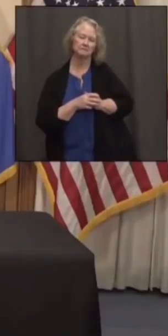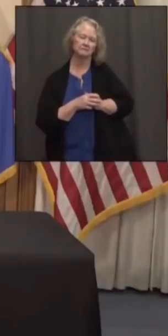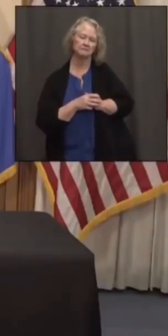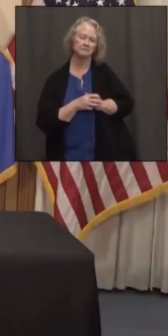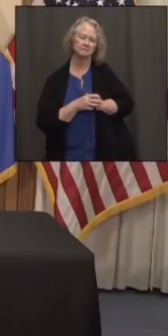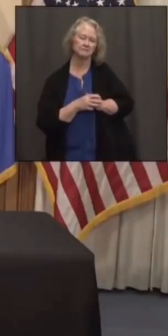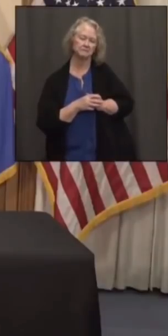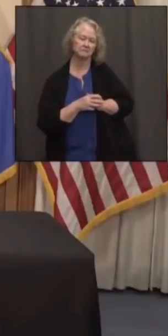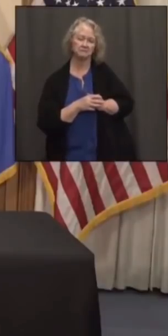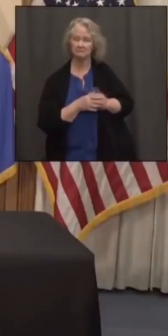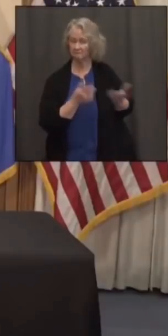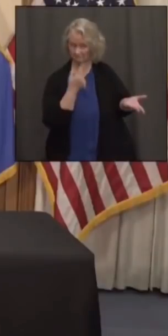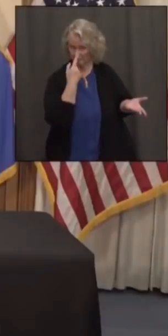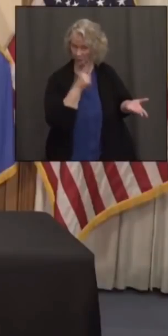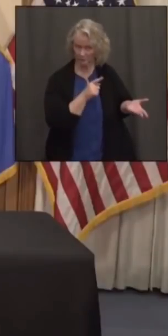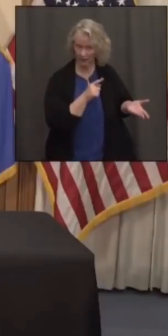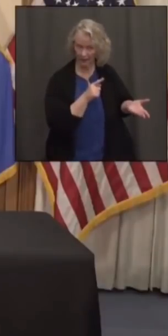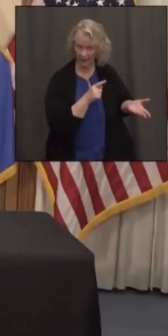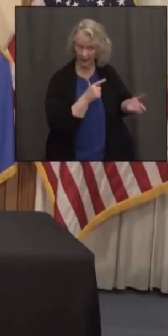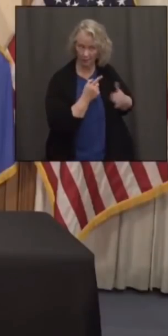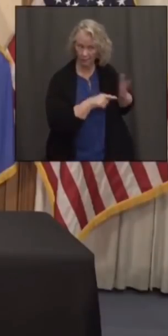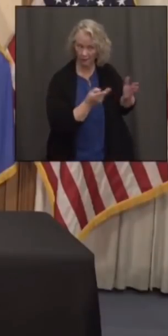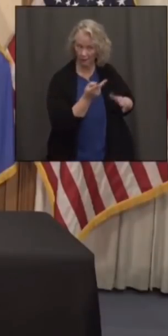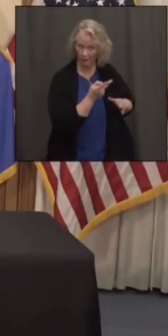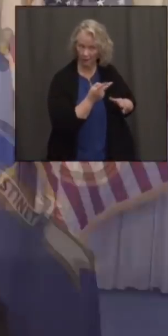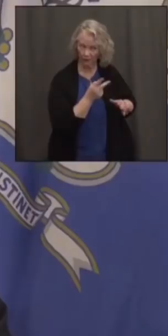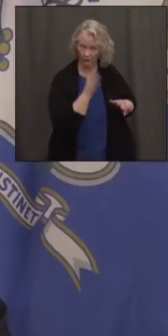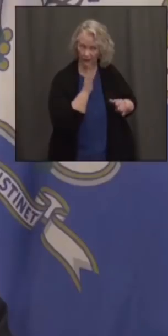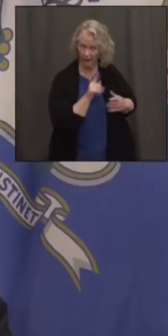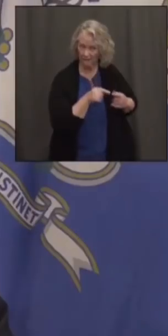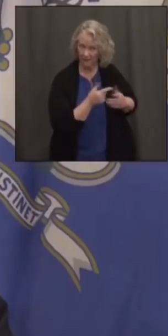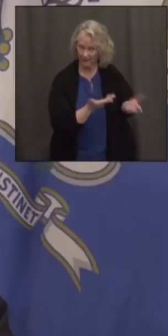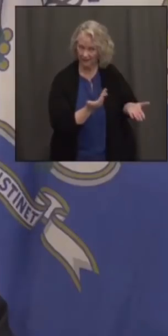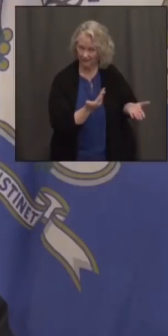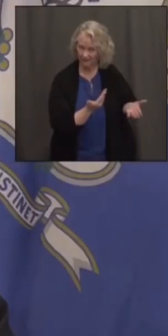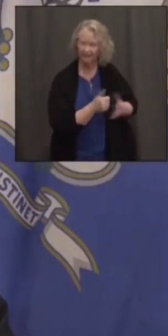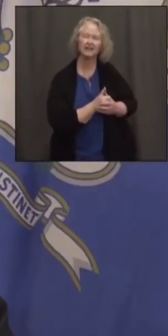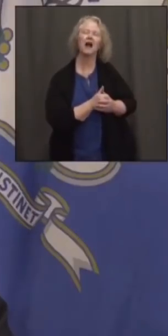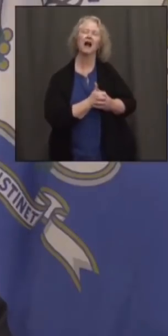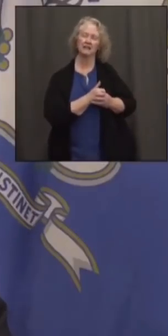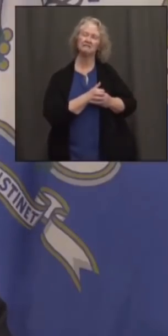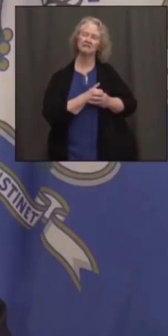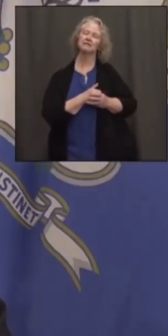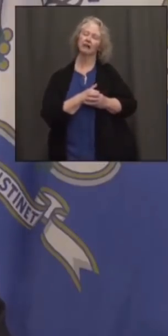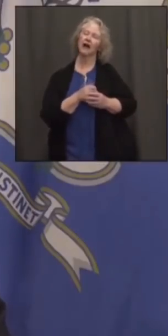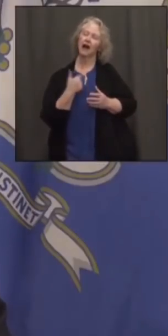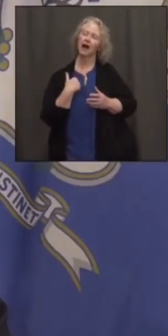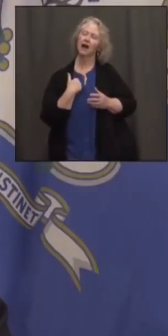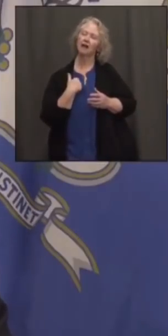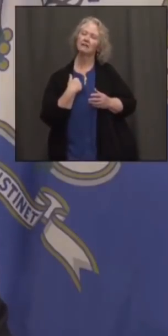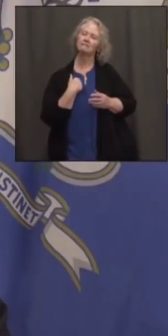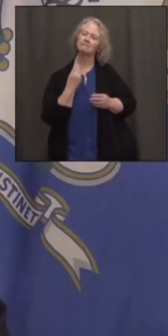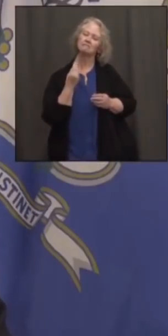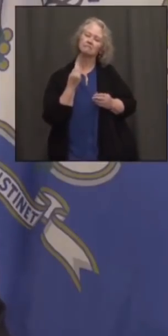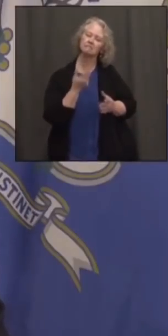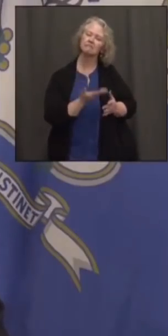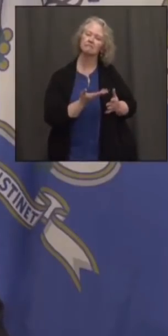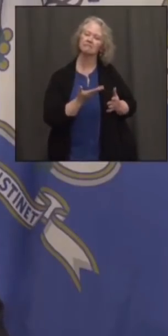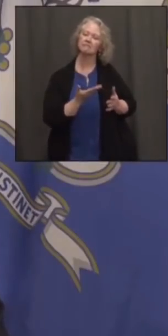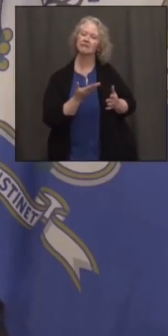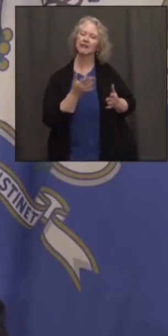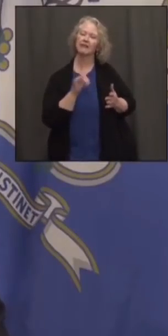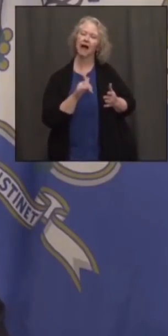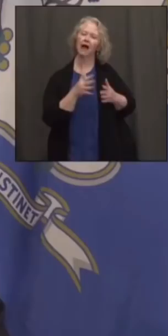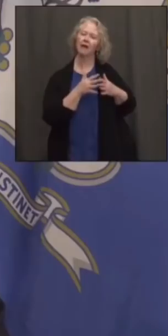Hey, Chance, you can tell me what you guys talked about. Yeah. I told him how the American